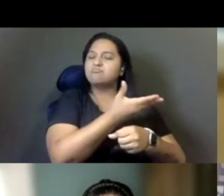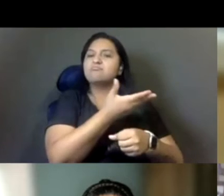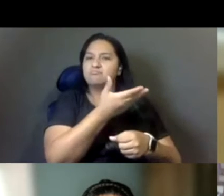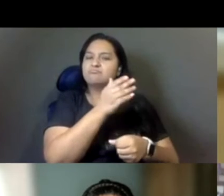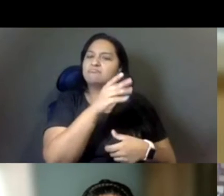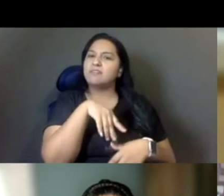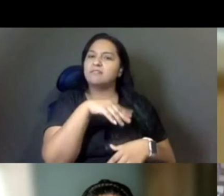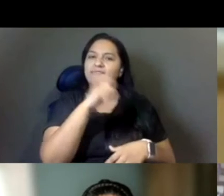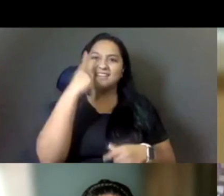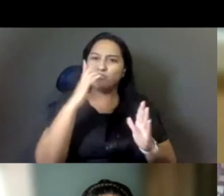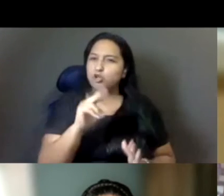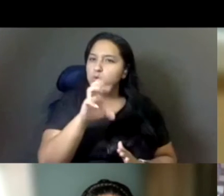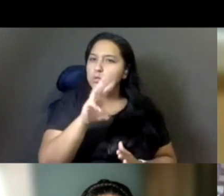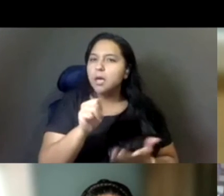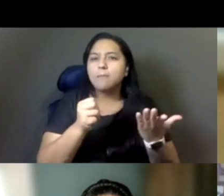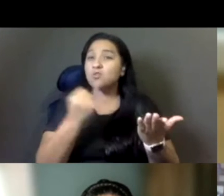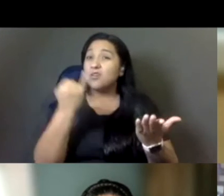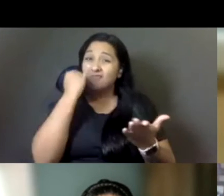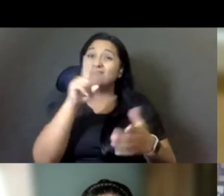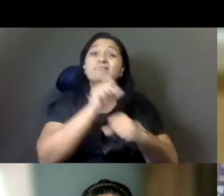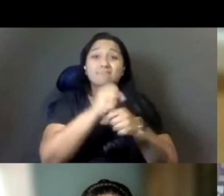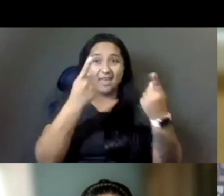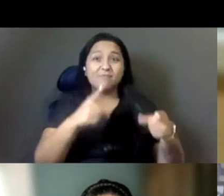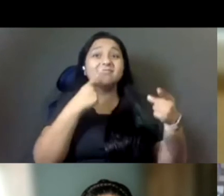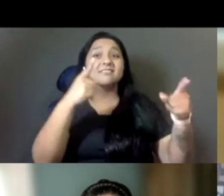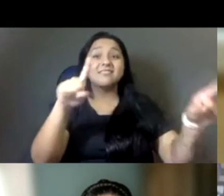at immediately at risk if a recall is successful?